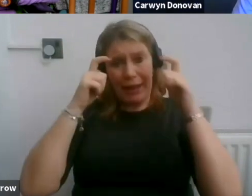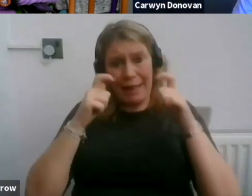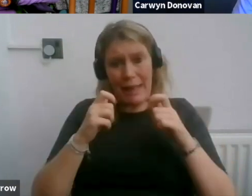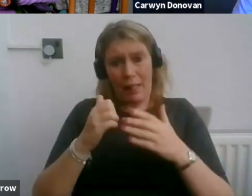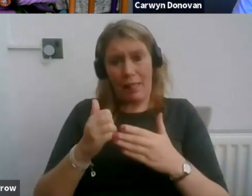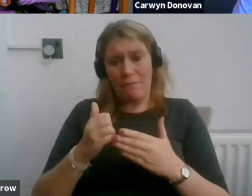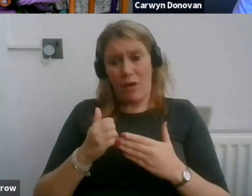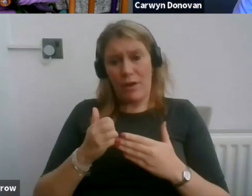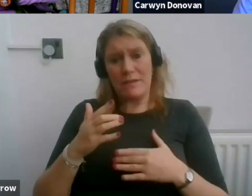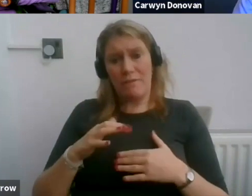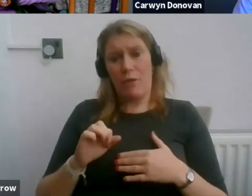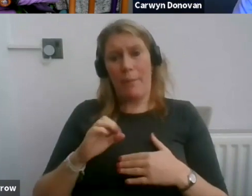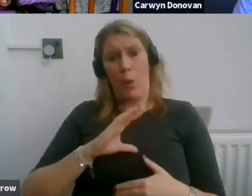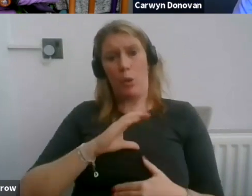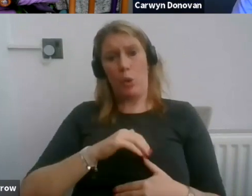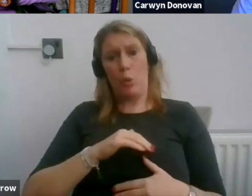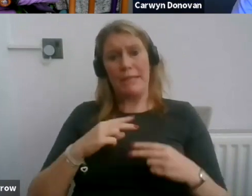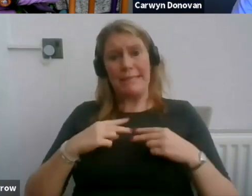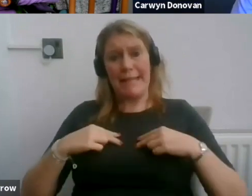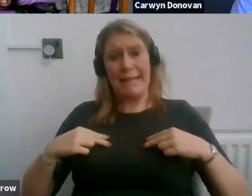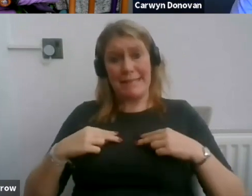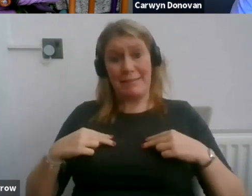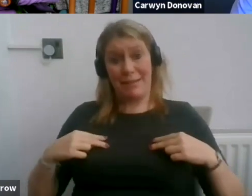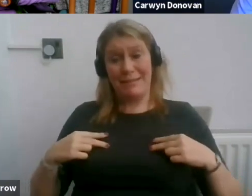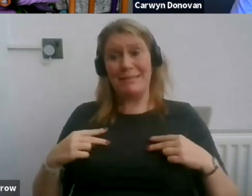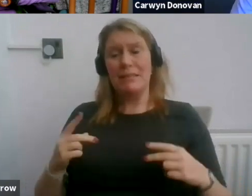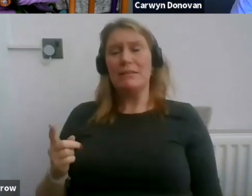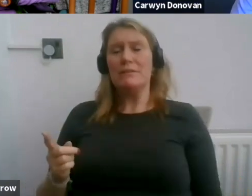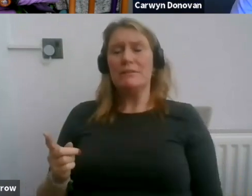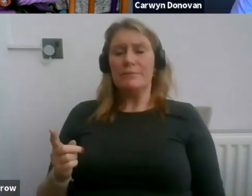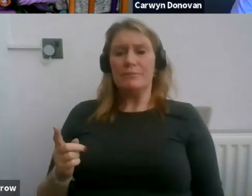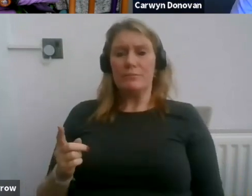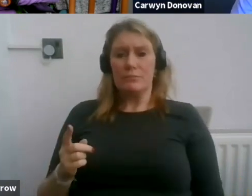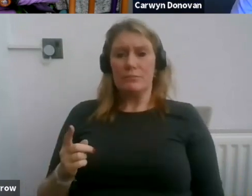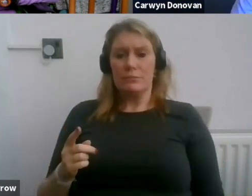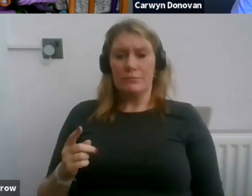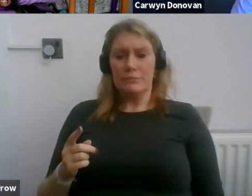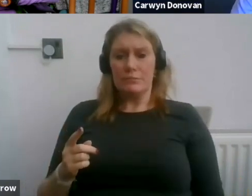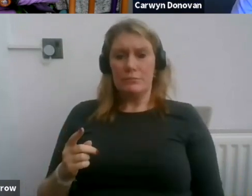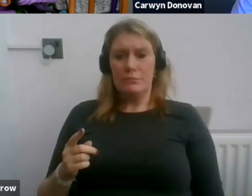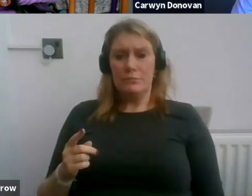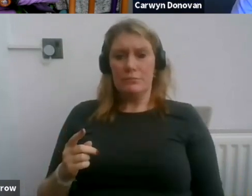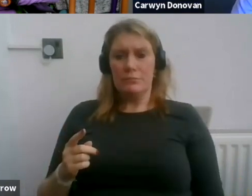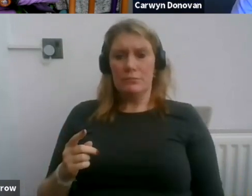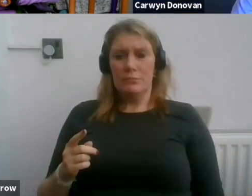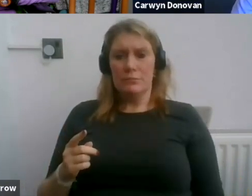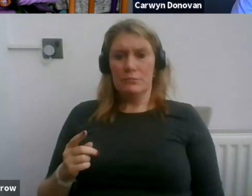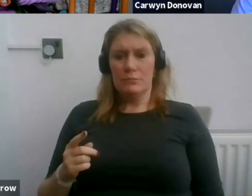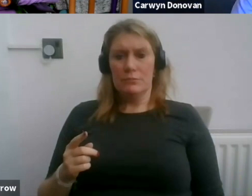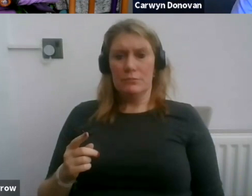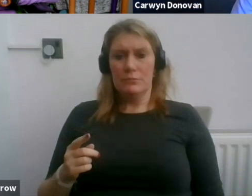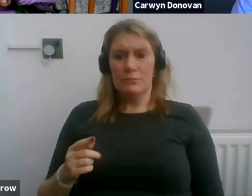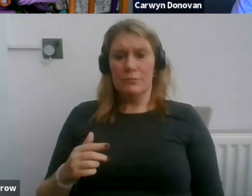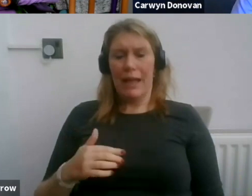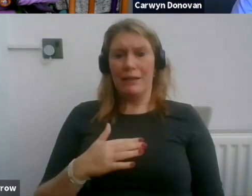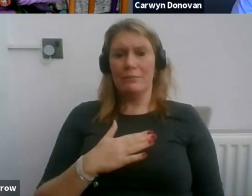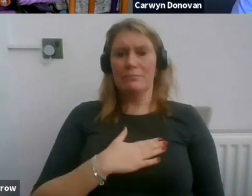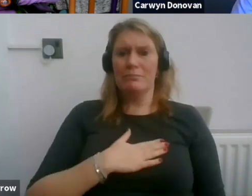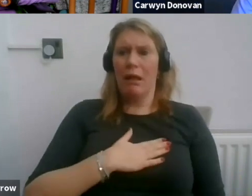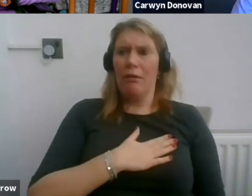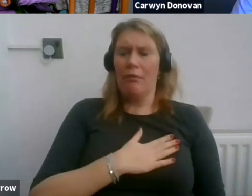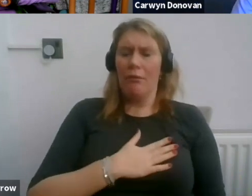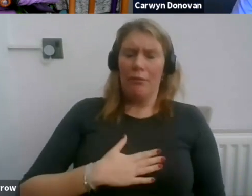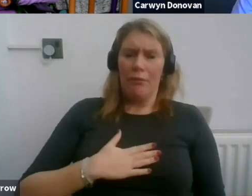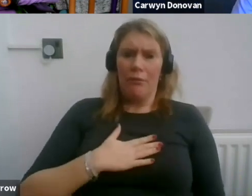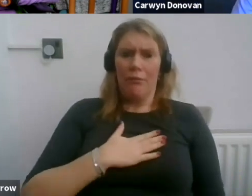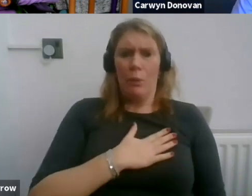our union solicitors. Now, it was with some heavy heart that I received the advice from